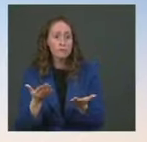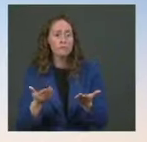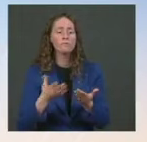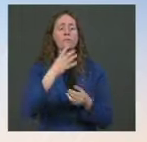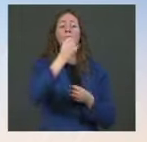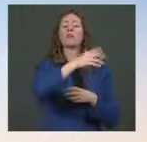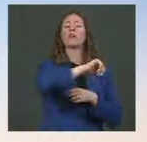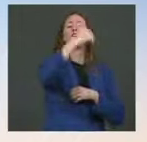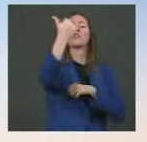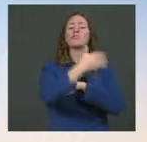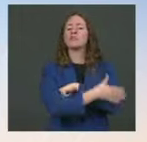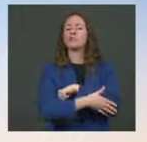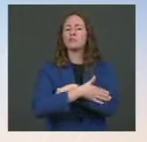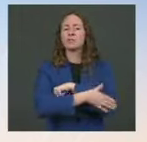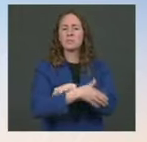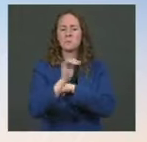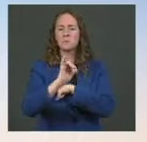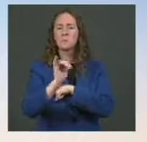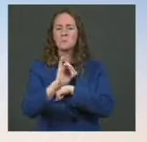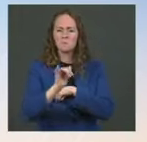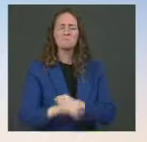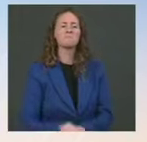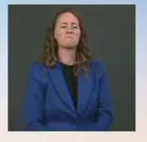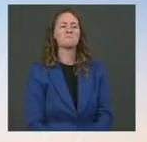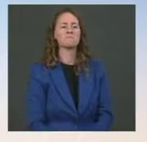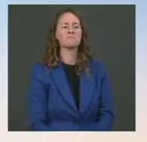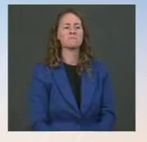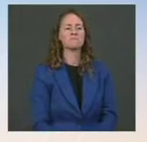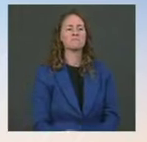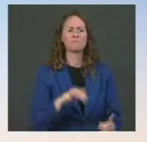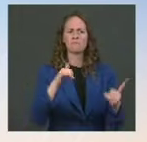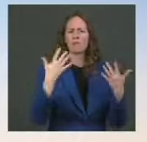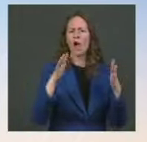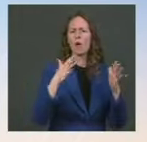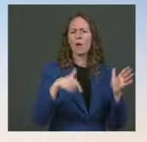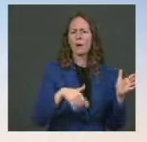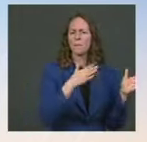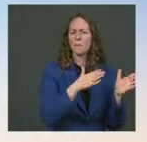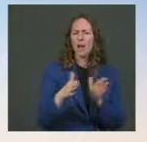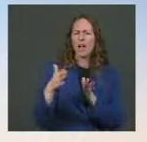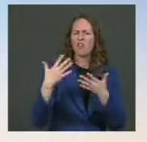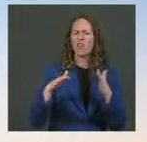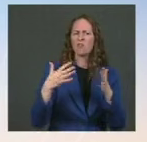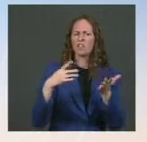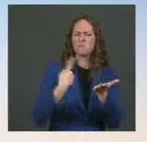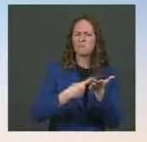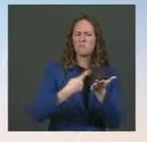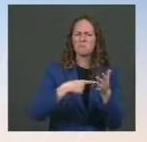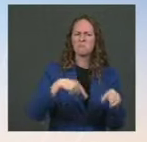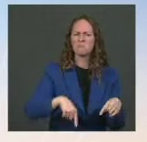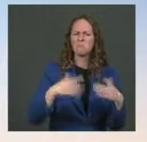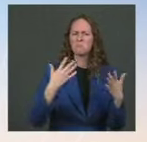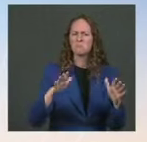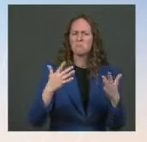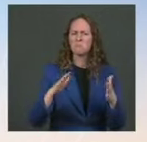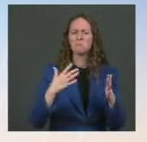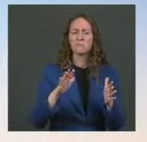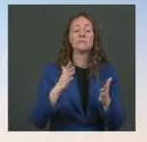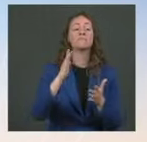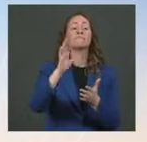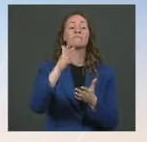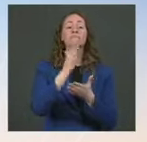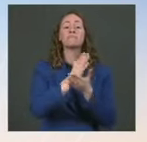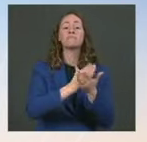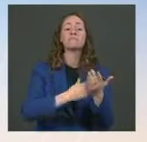don't think that's a pressure, but that's always been part of the plan that we've discussed. There will be many of them will be eligible for programs in the United States.